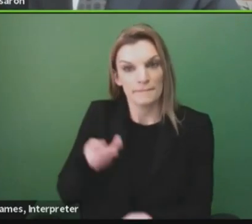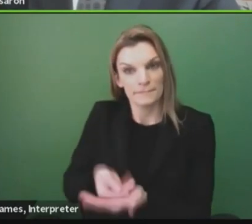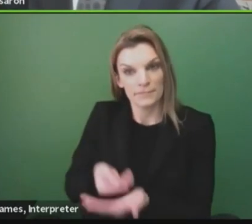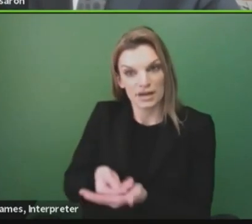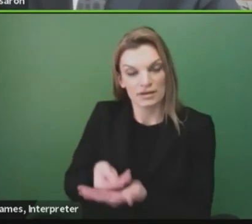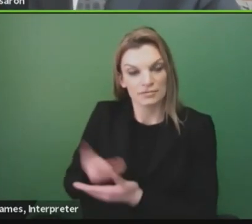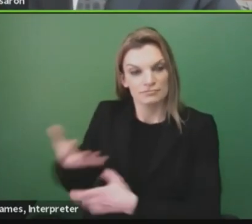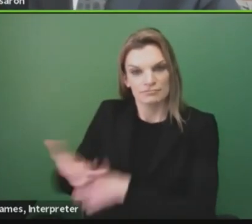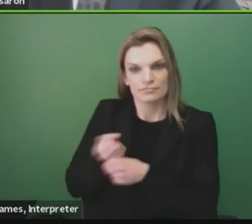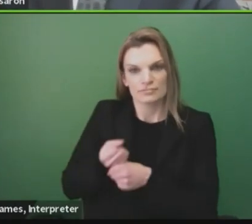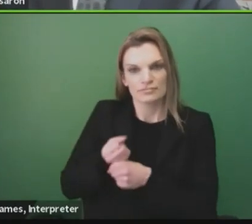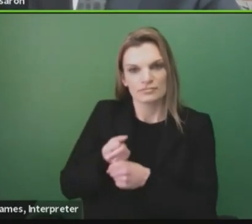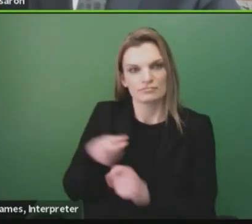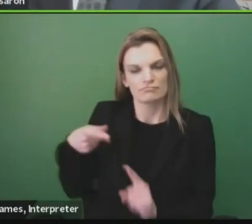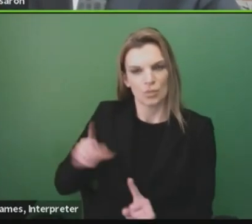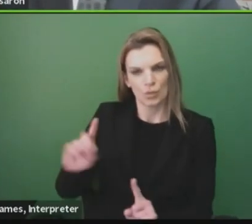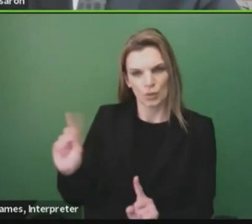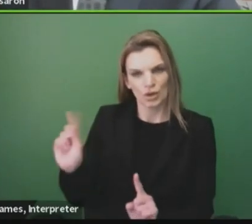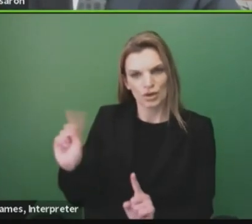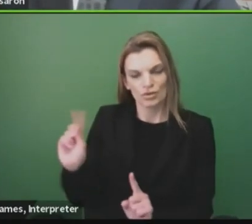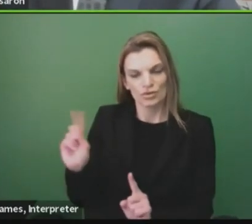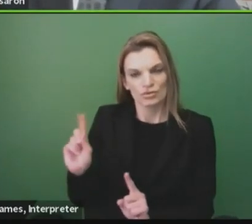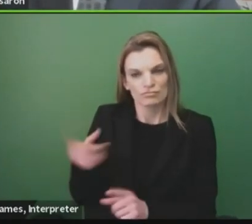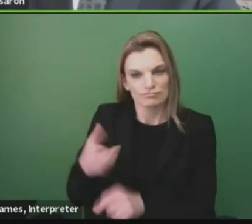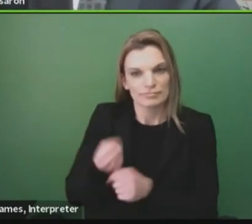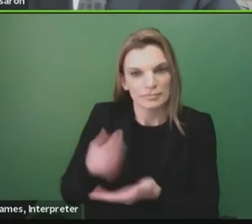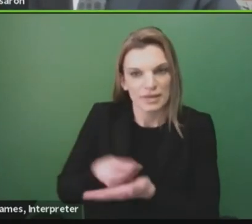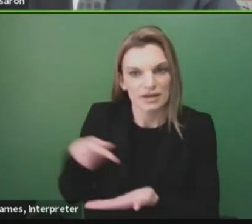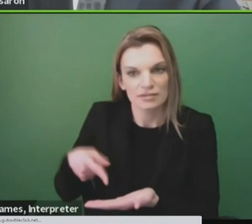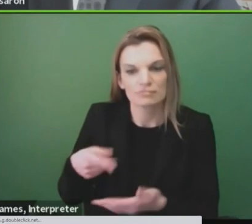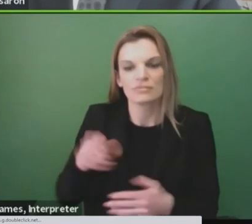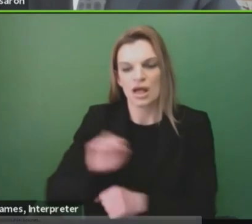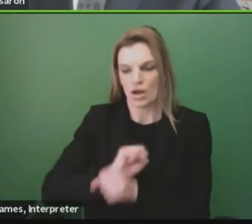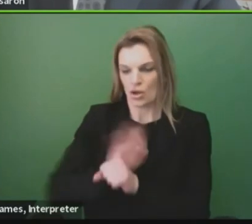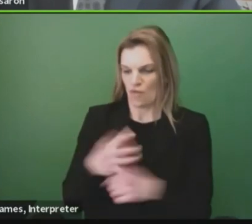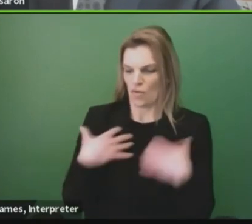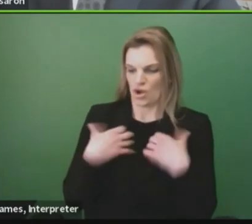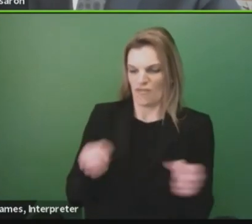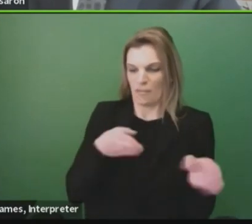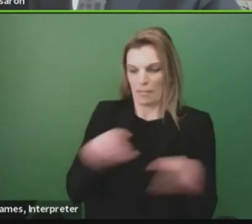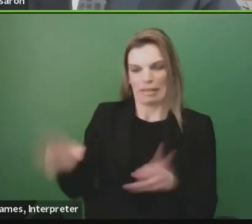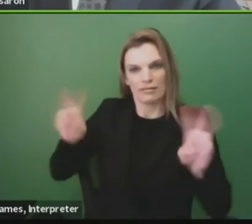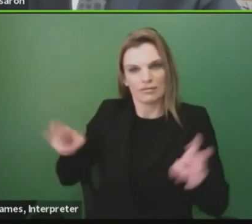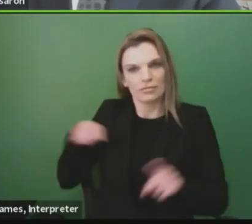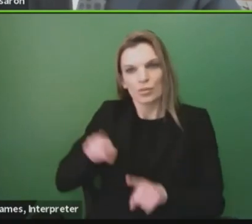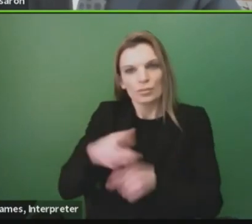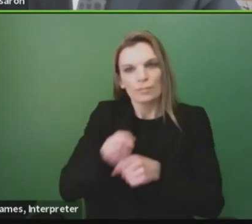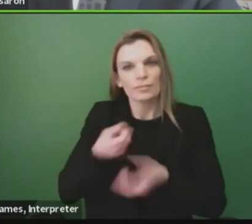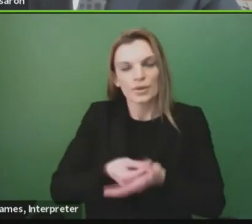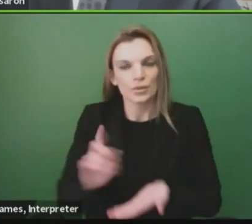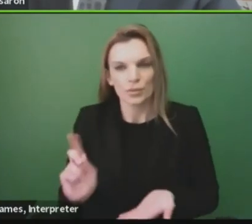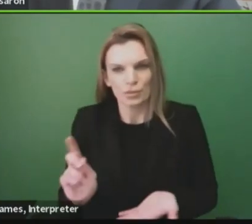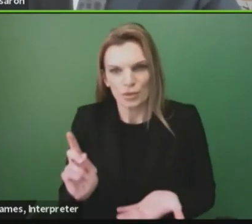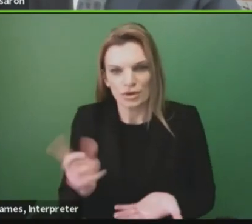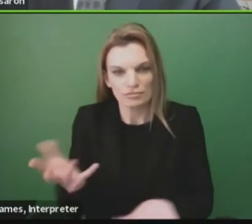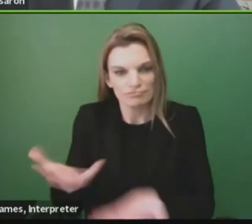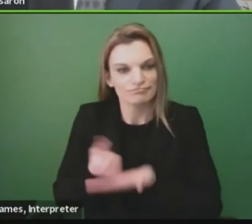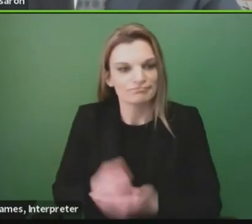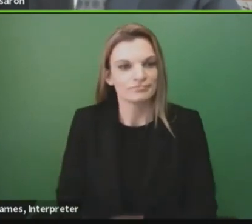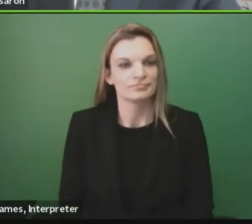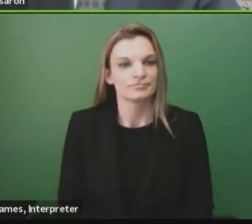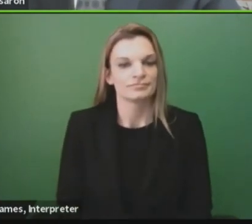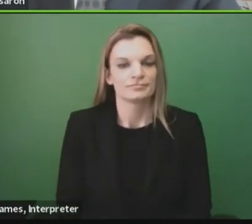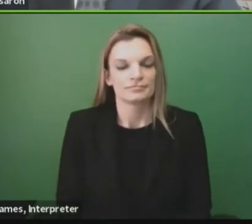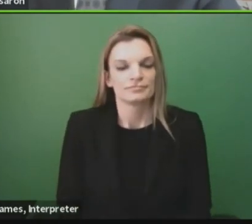from for the Michigan COVID Recovery Plan. As Treasurer Eubanks will describe in a minute, the state